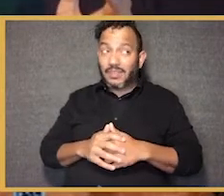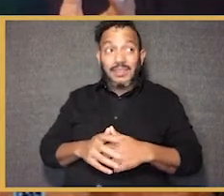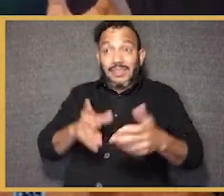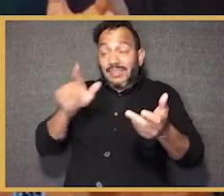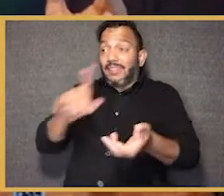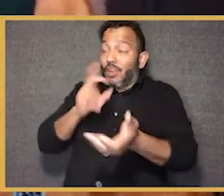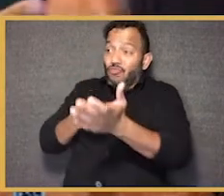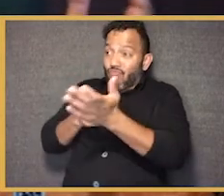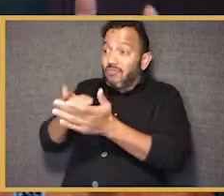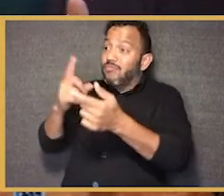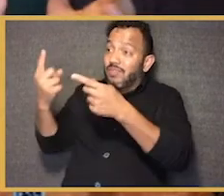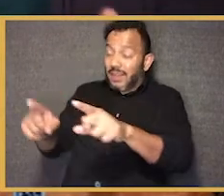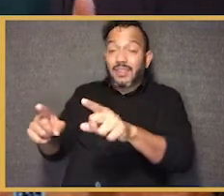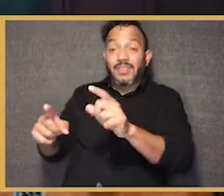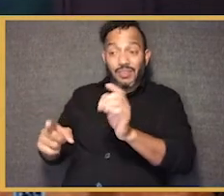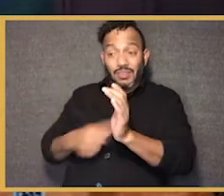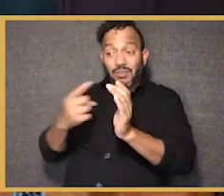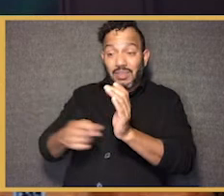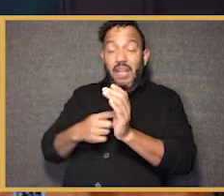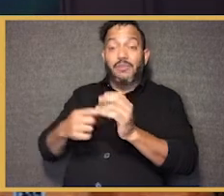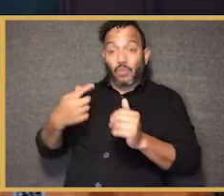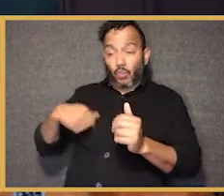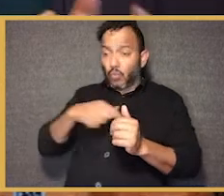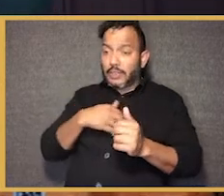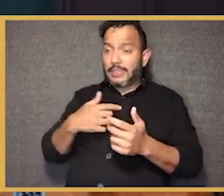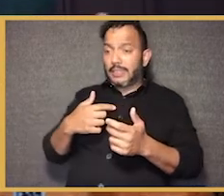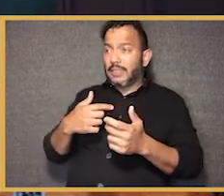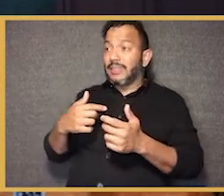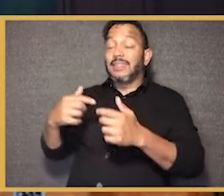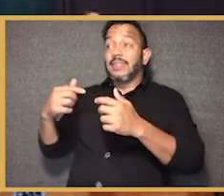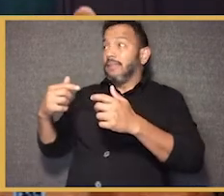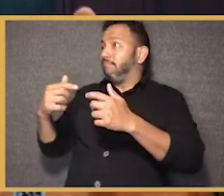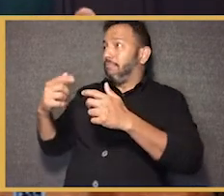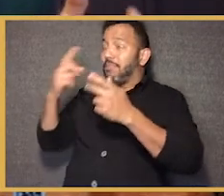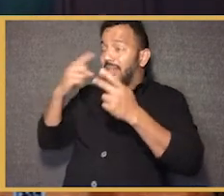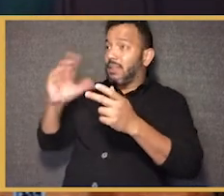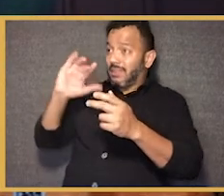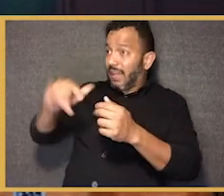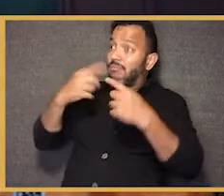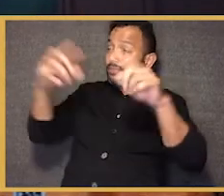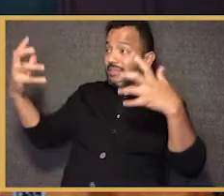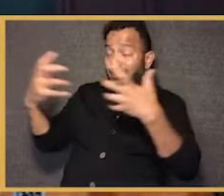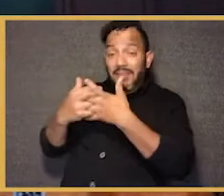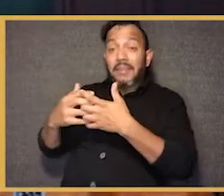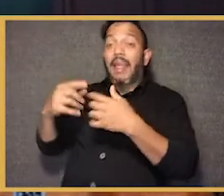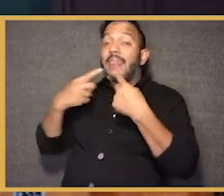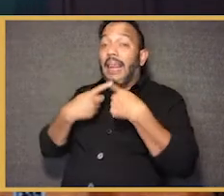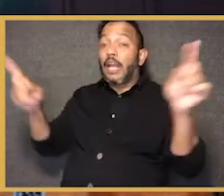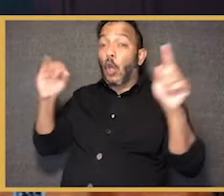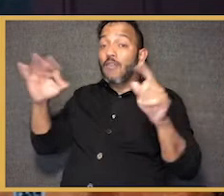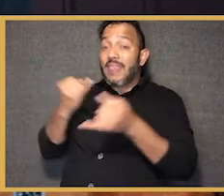reality that we have always fallen short of the promise of the Declaration of Independence,